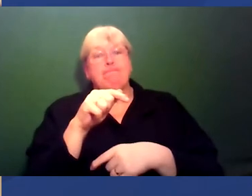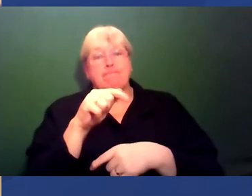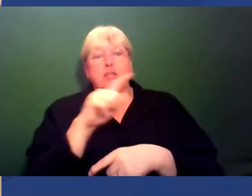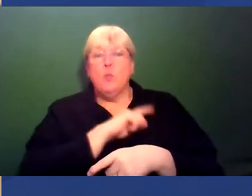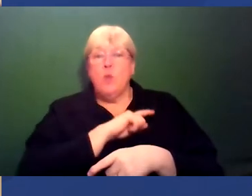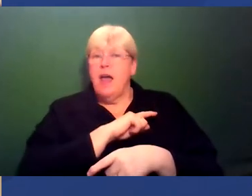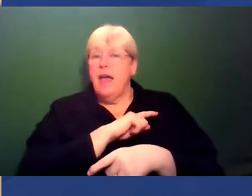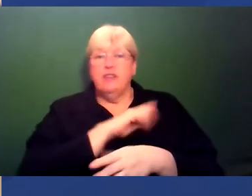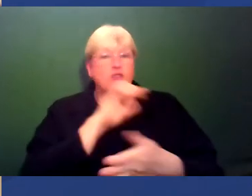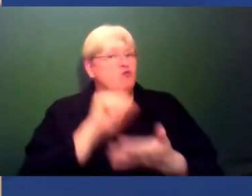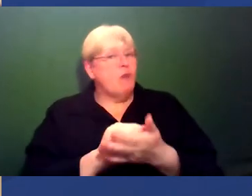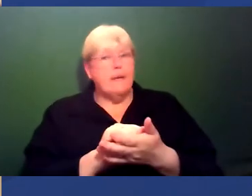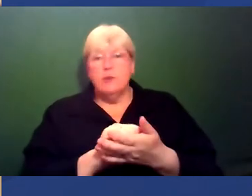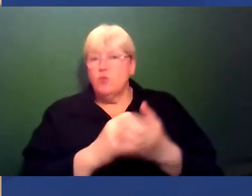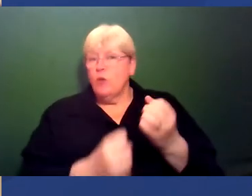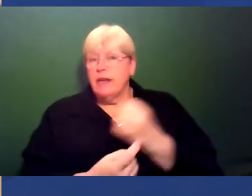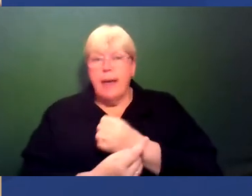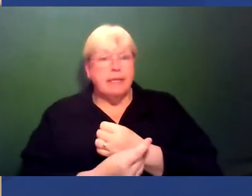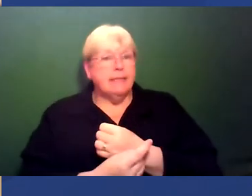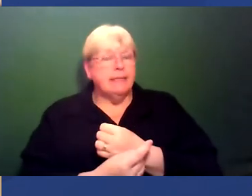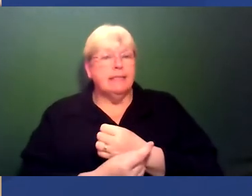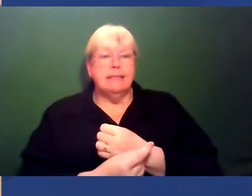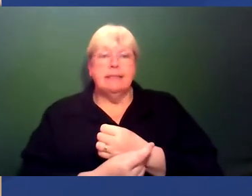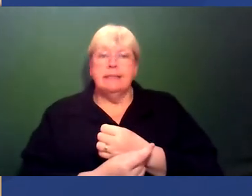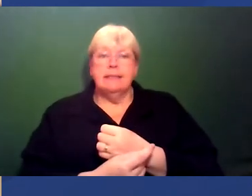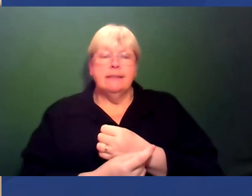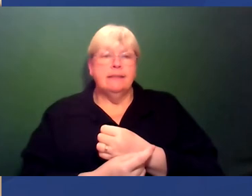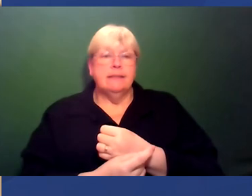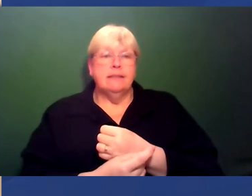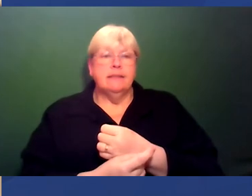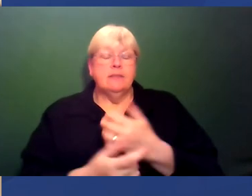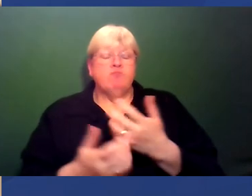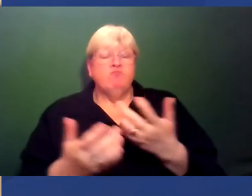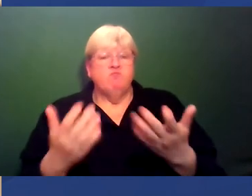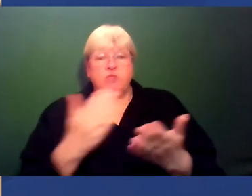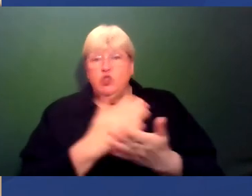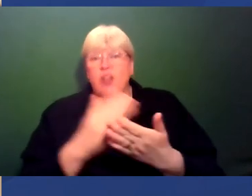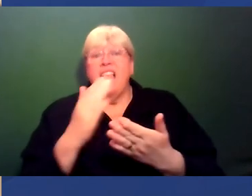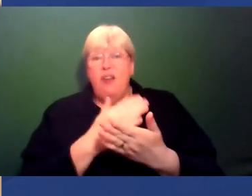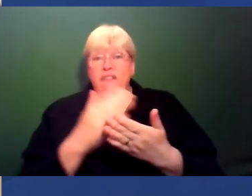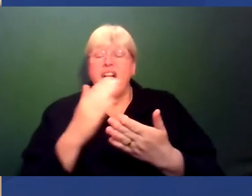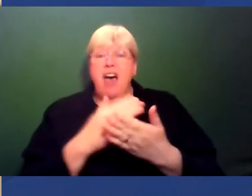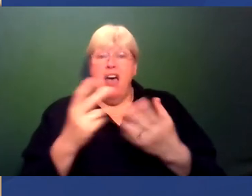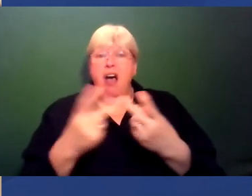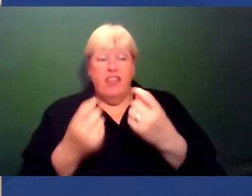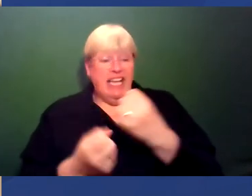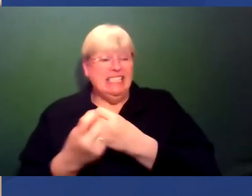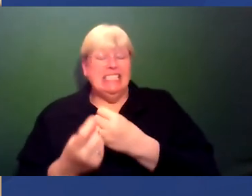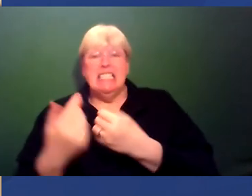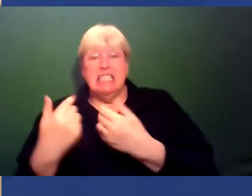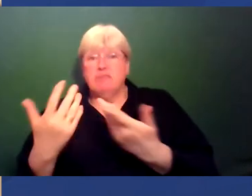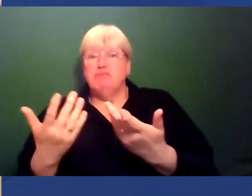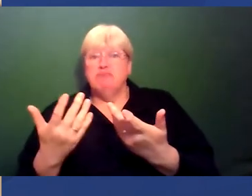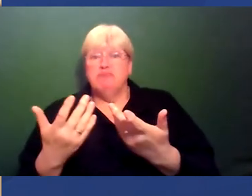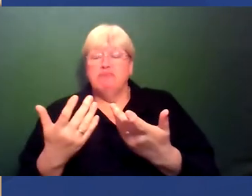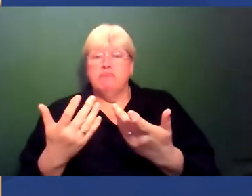it was incorrect what happened and it wasn't that the head of department had done something just to clarify but some other incidents had happened and that was just